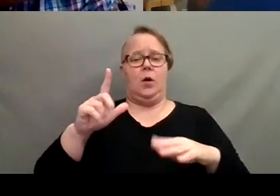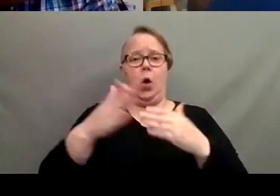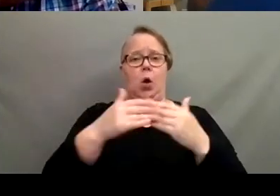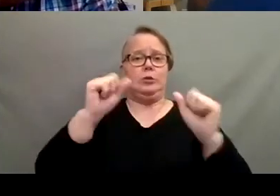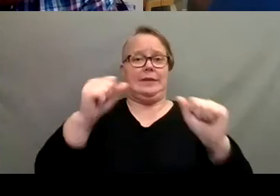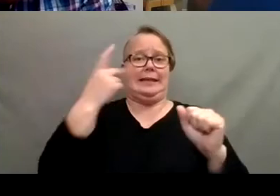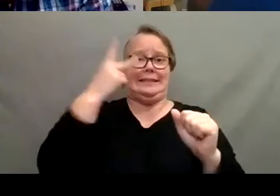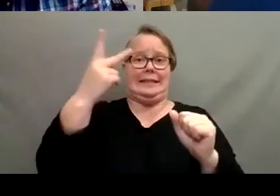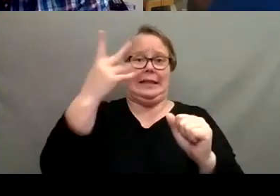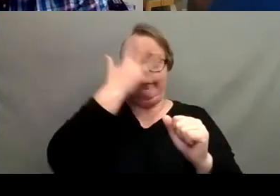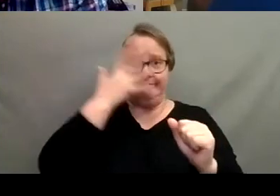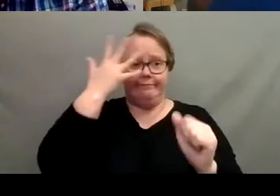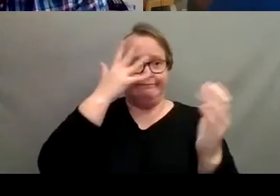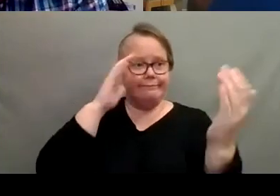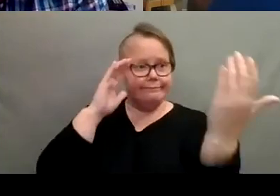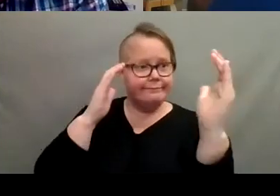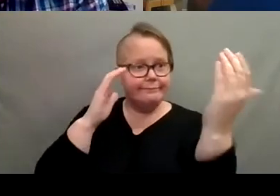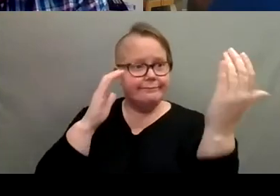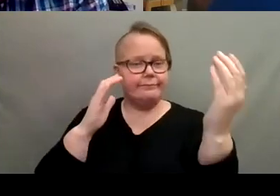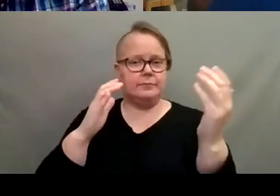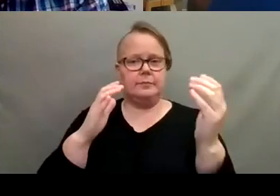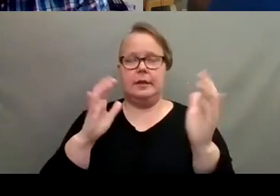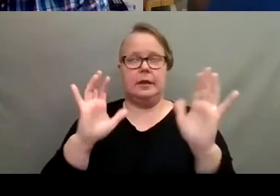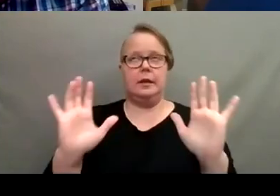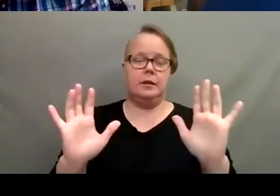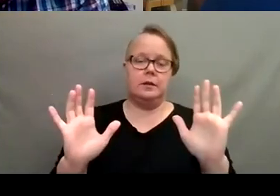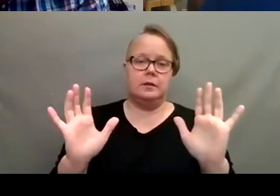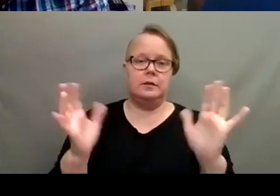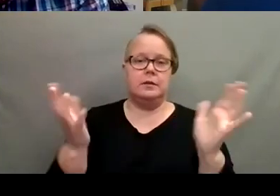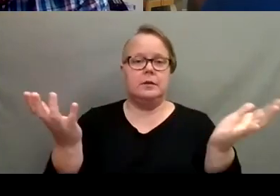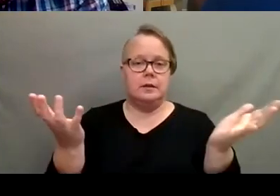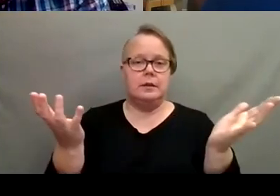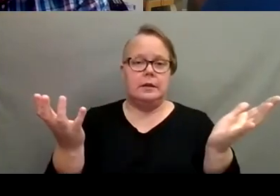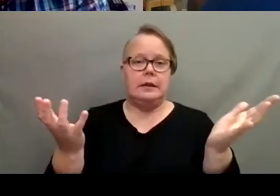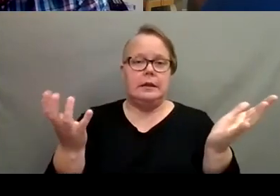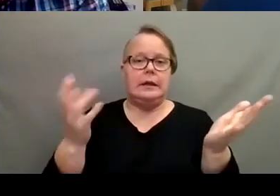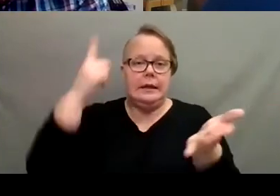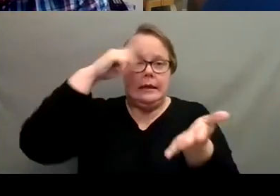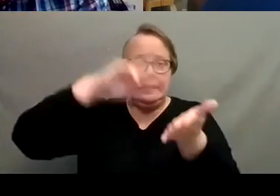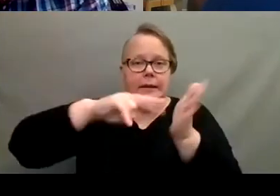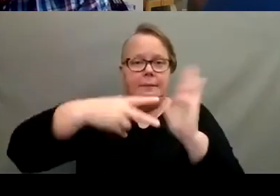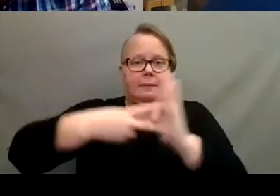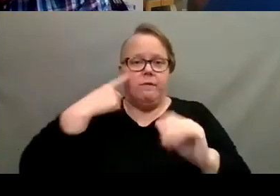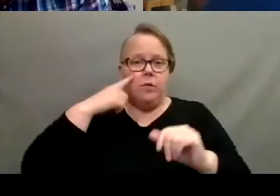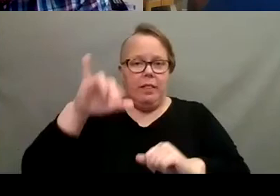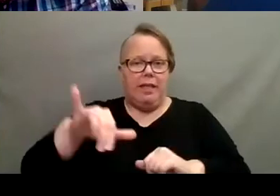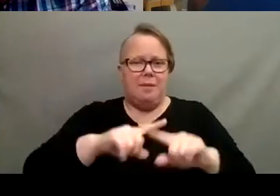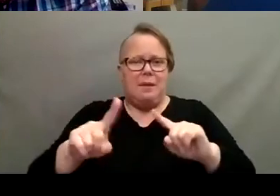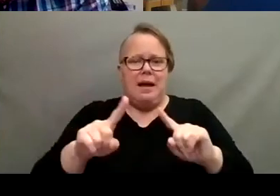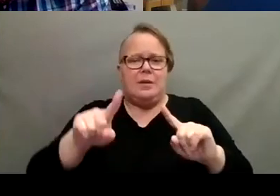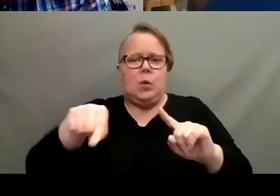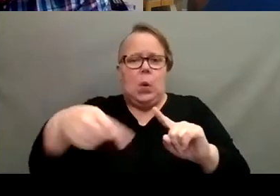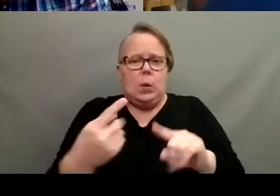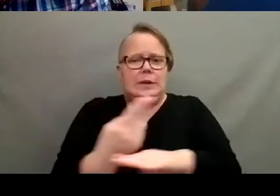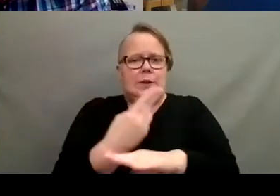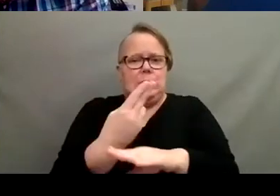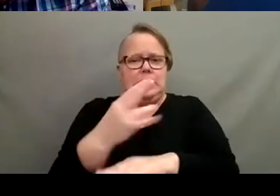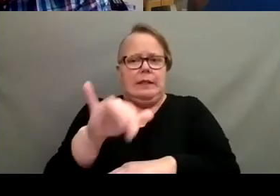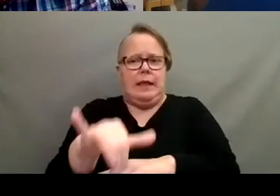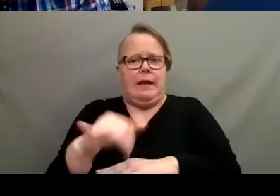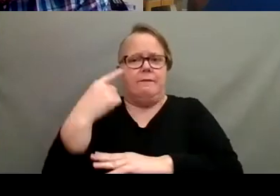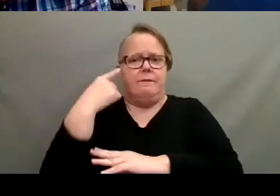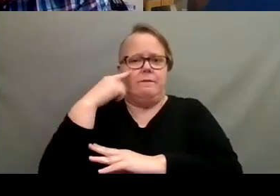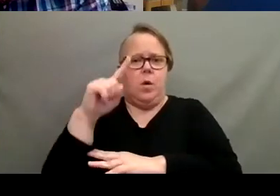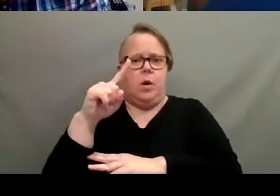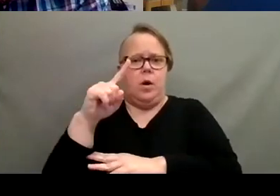kind of, uh, appearance, which it's designed for that, but you always want to make sure that you're just applying that to the